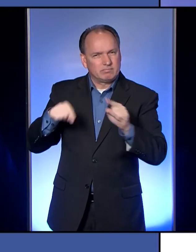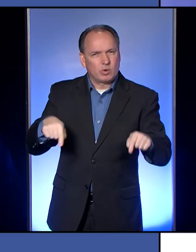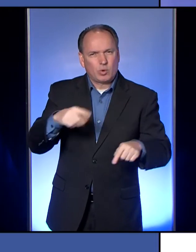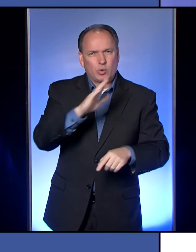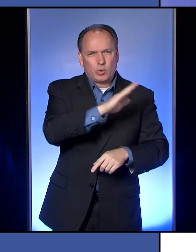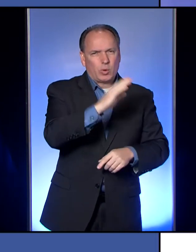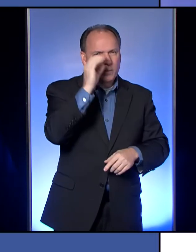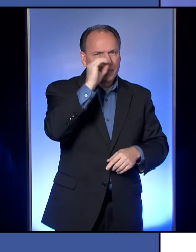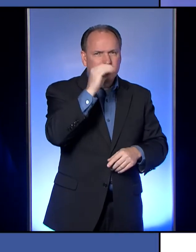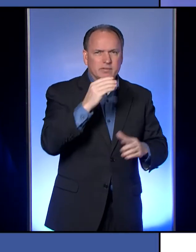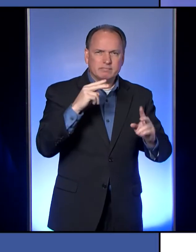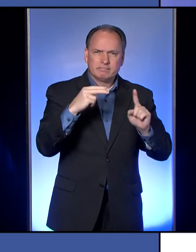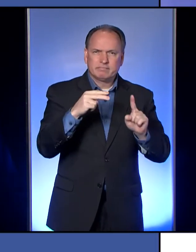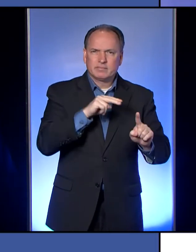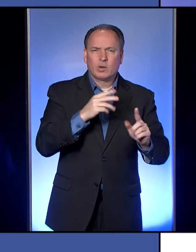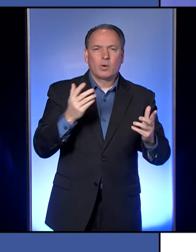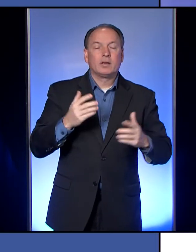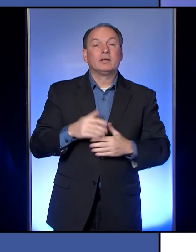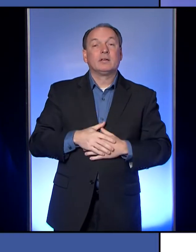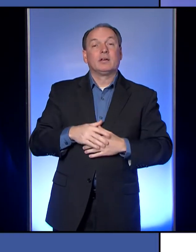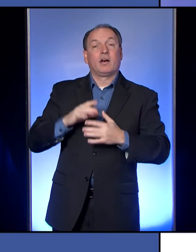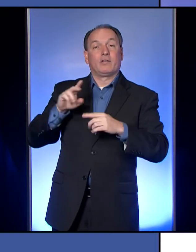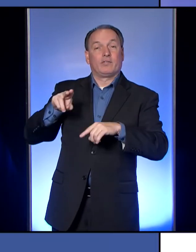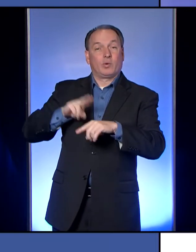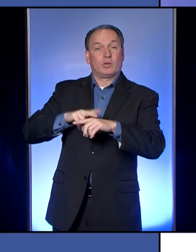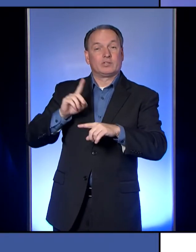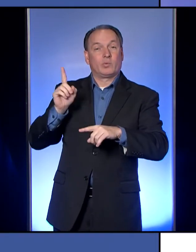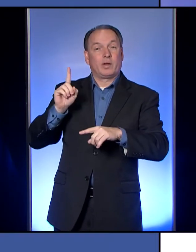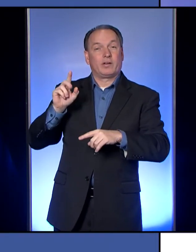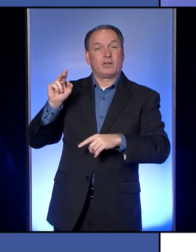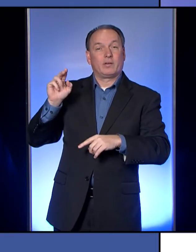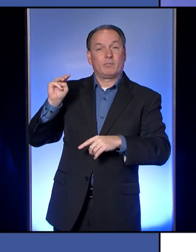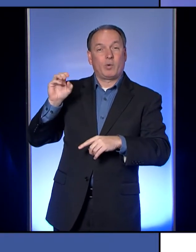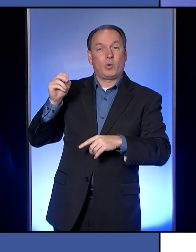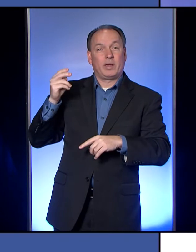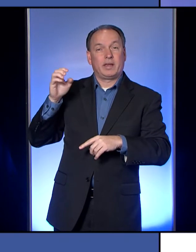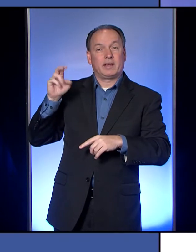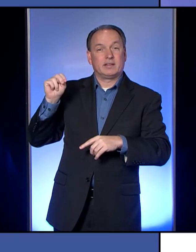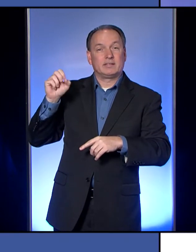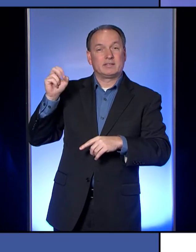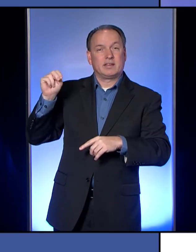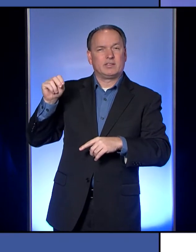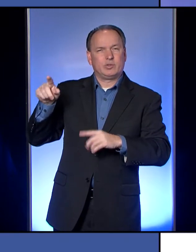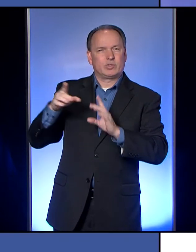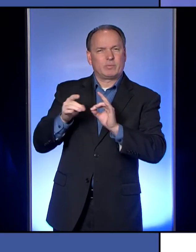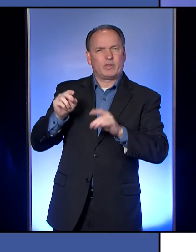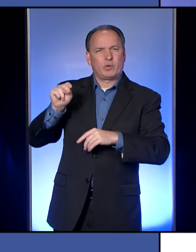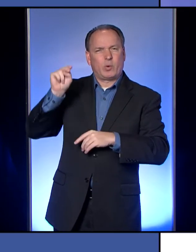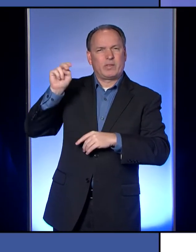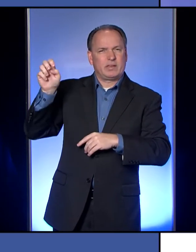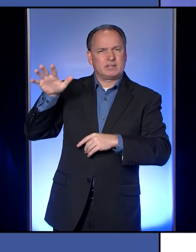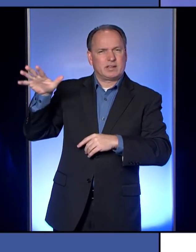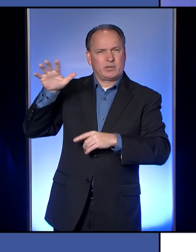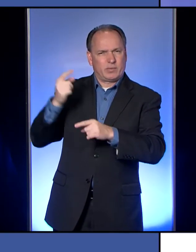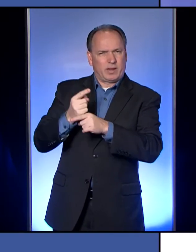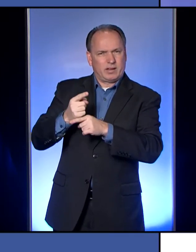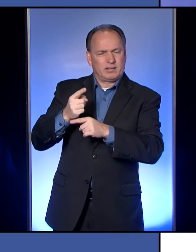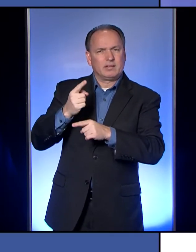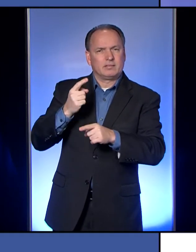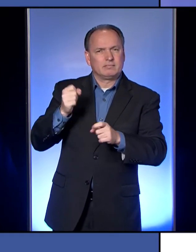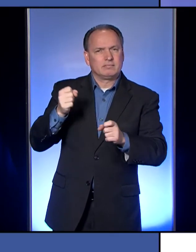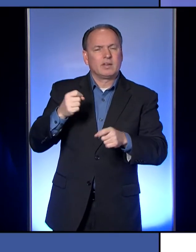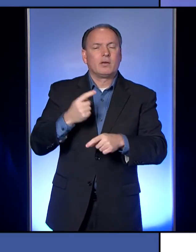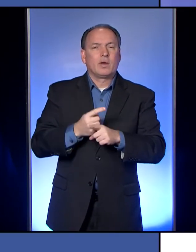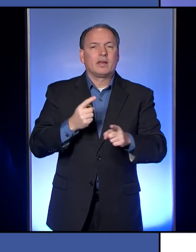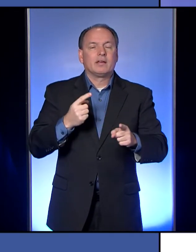Well, of course, where the Mohican sun is in the Northeast part of, uh, Pennsylvania, I think is the one you're mentioning about, right? I think it's in the North.